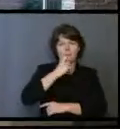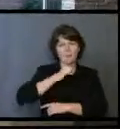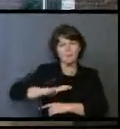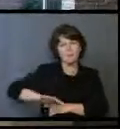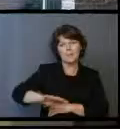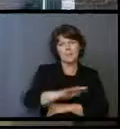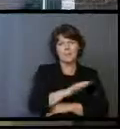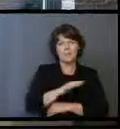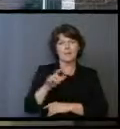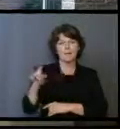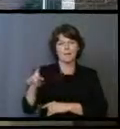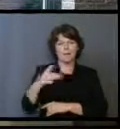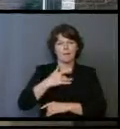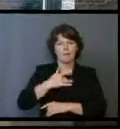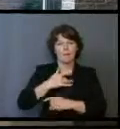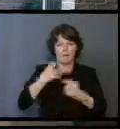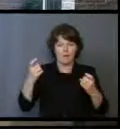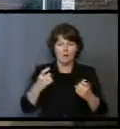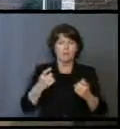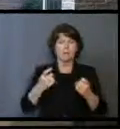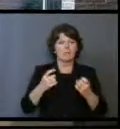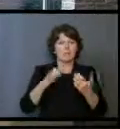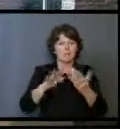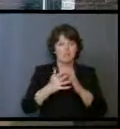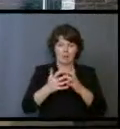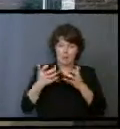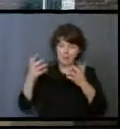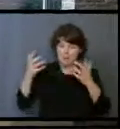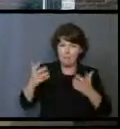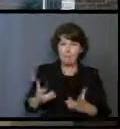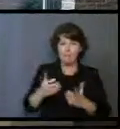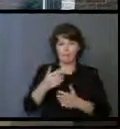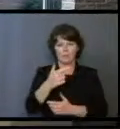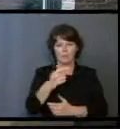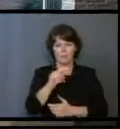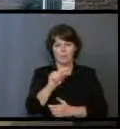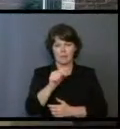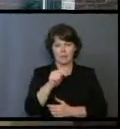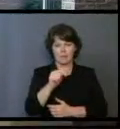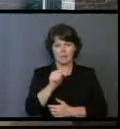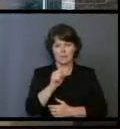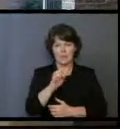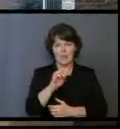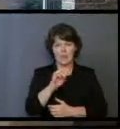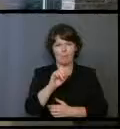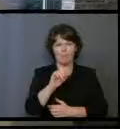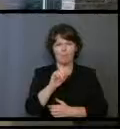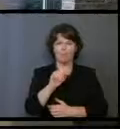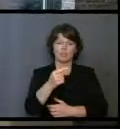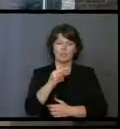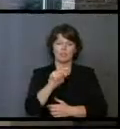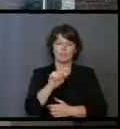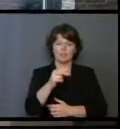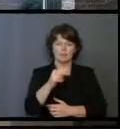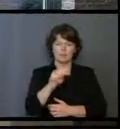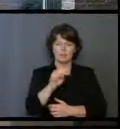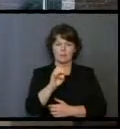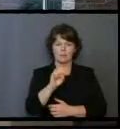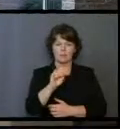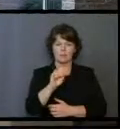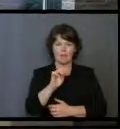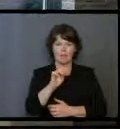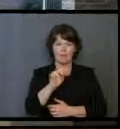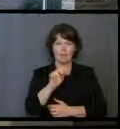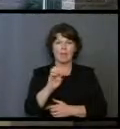in Gethsemane as He felt the burden of sin getting heavier and His death drawing closer. Finally, He called out from the cross